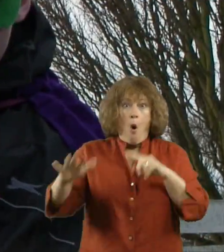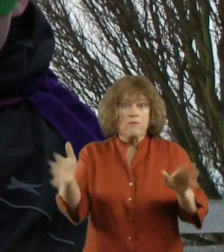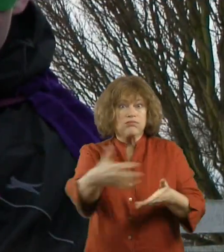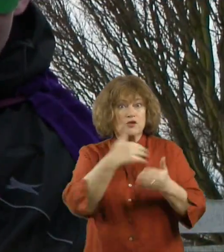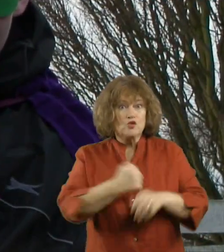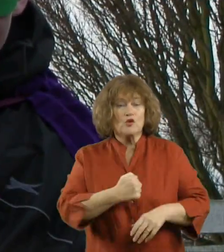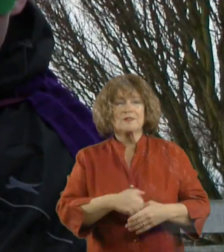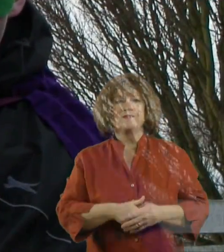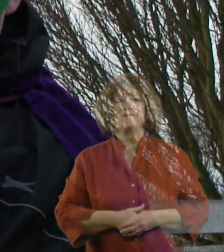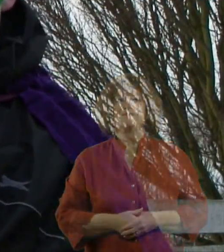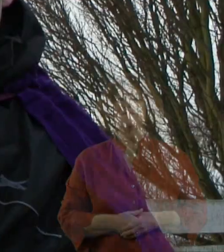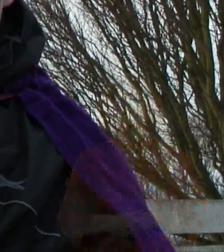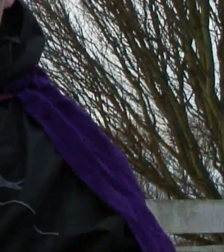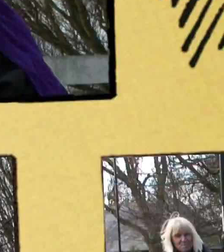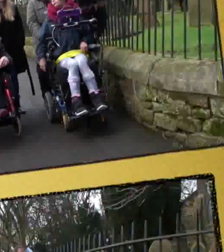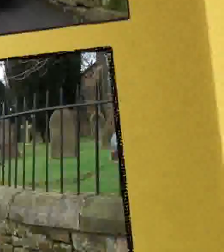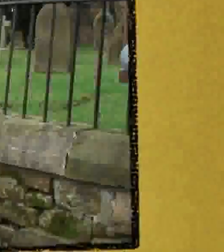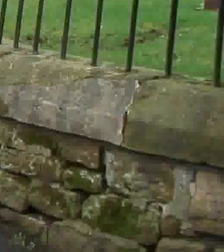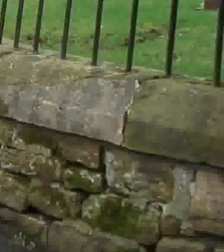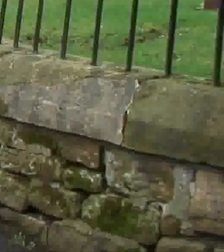Everyone should pick up their own letter.